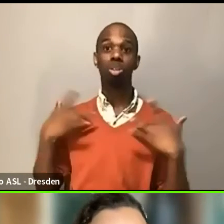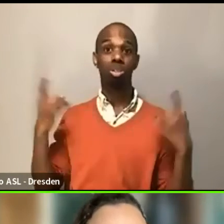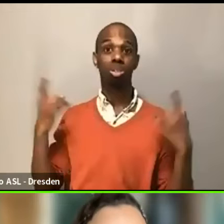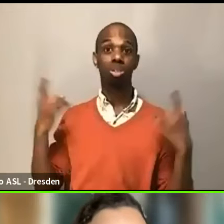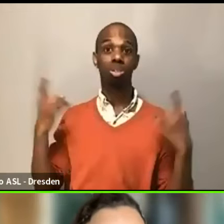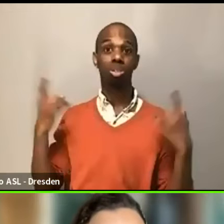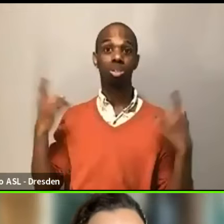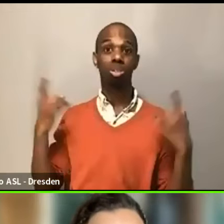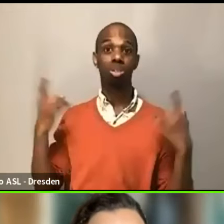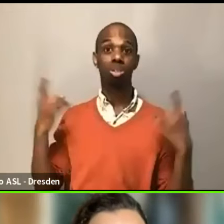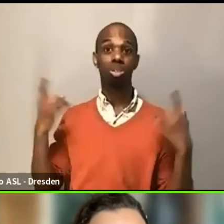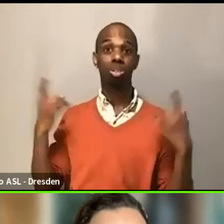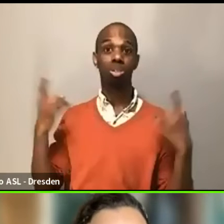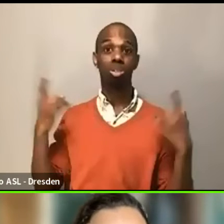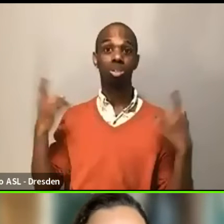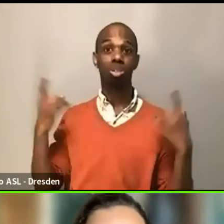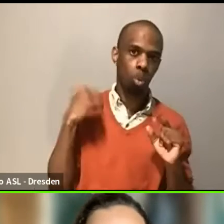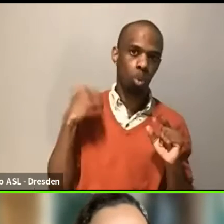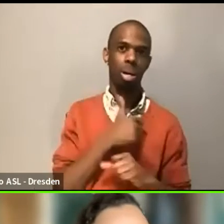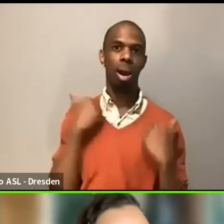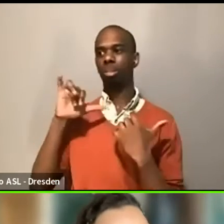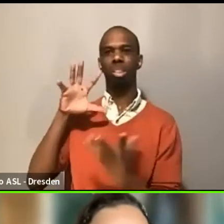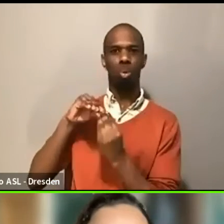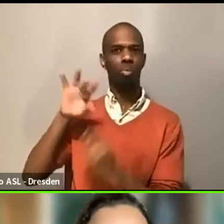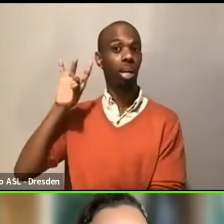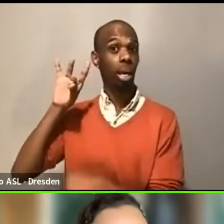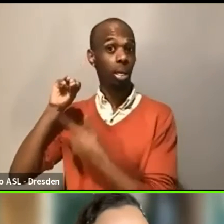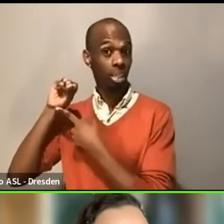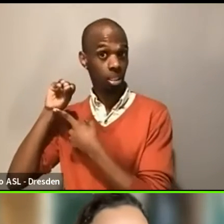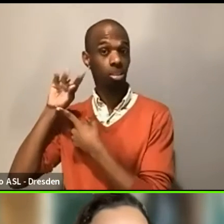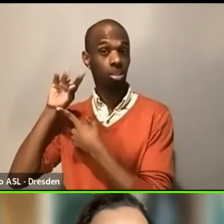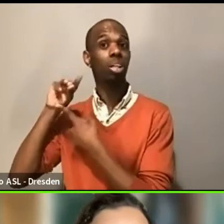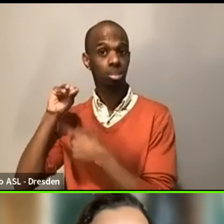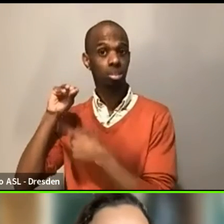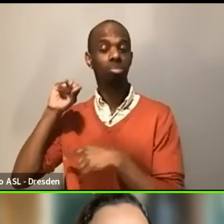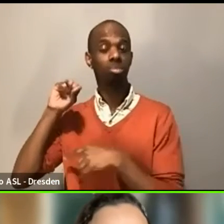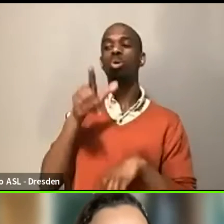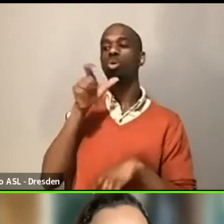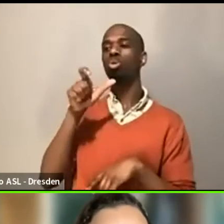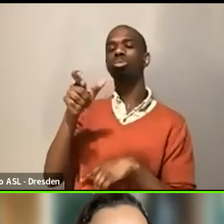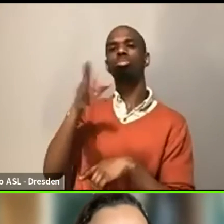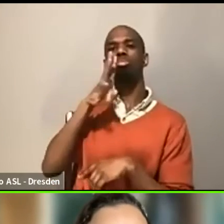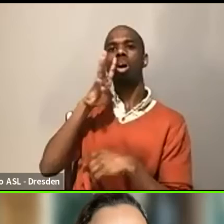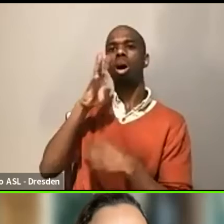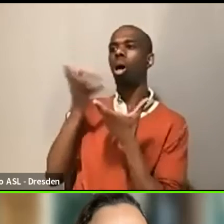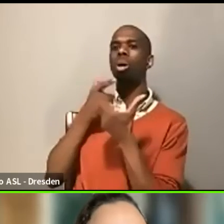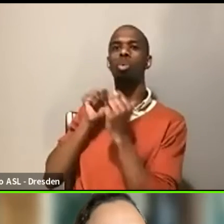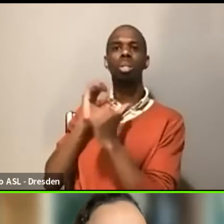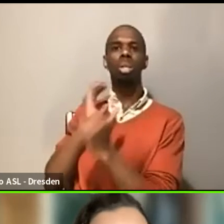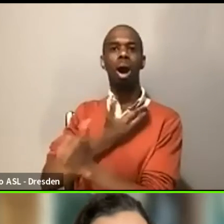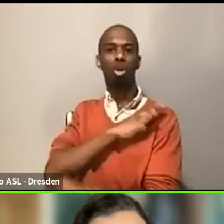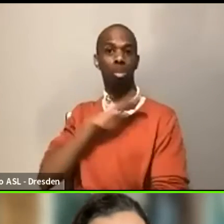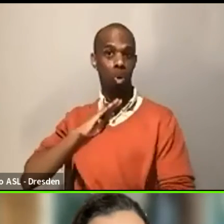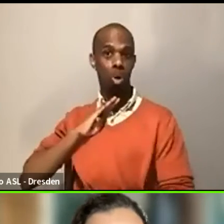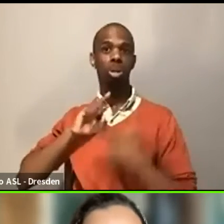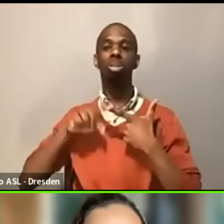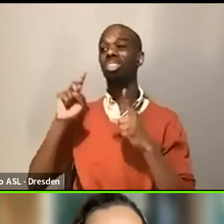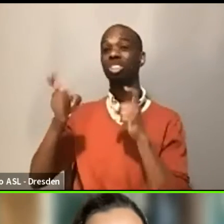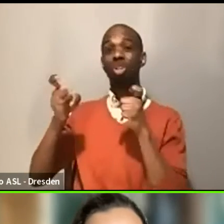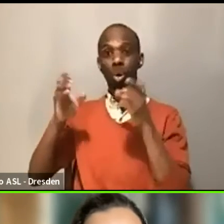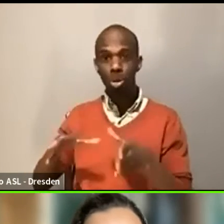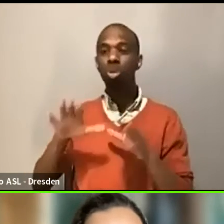do these kinds of things, uh, speaking to our board, speaking to donors, all of that people are paid. And then beyond that,